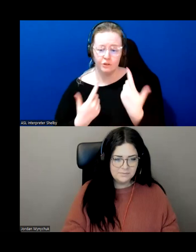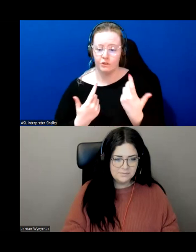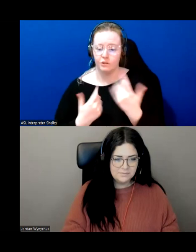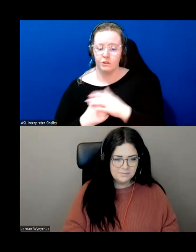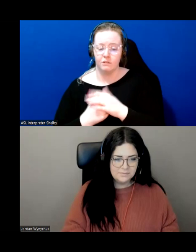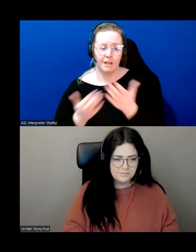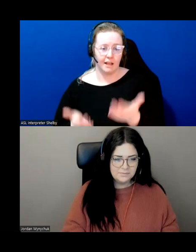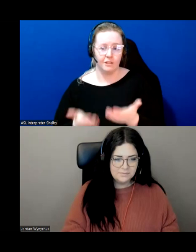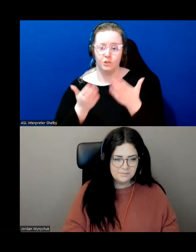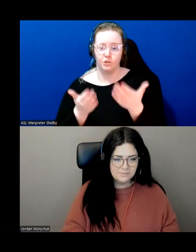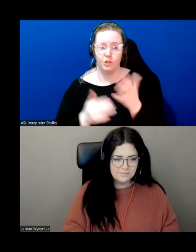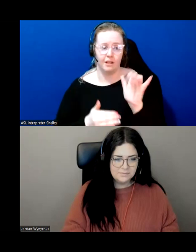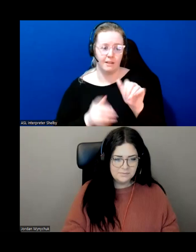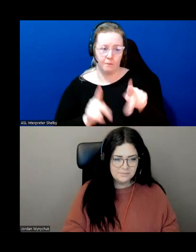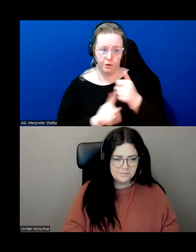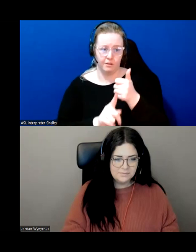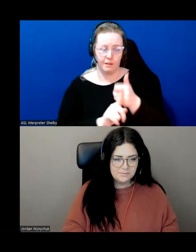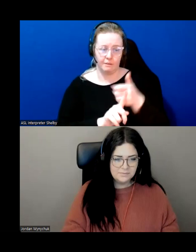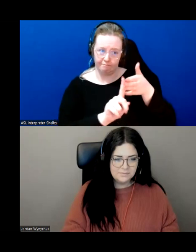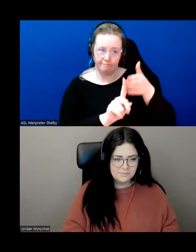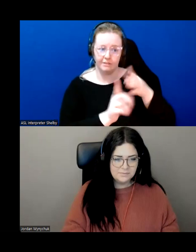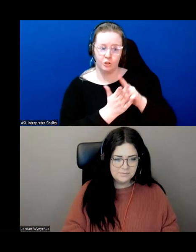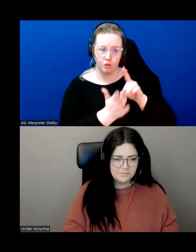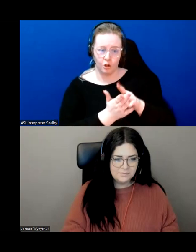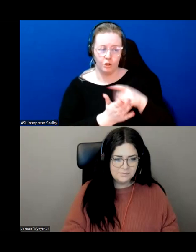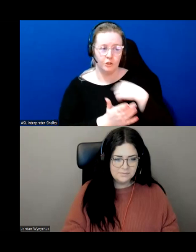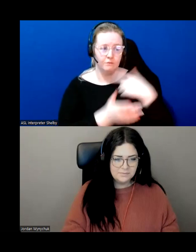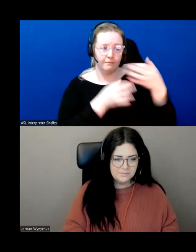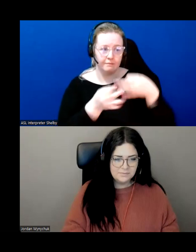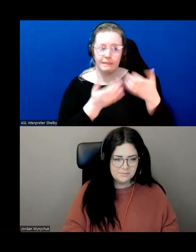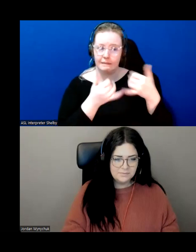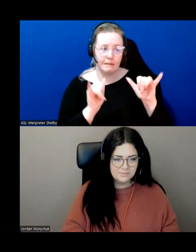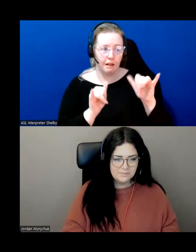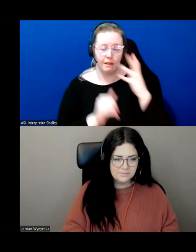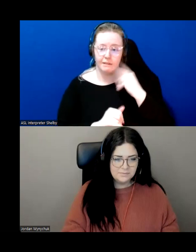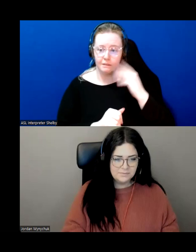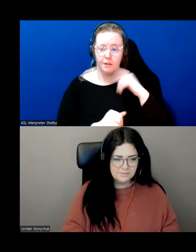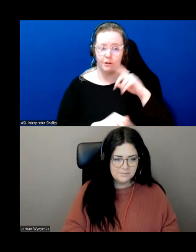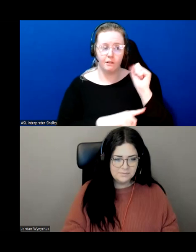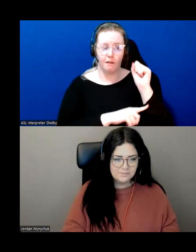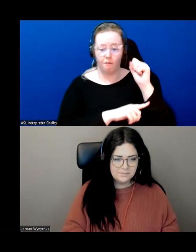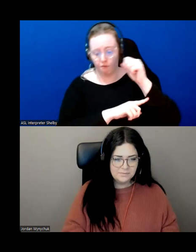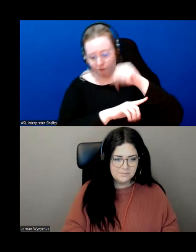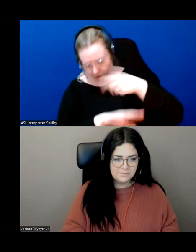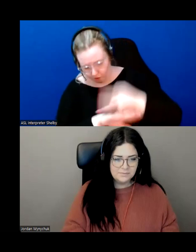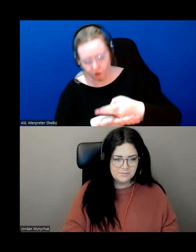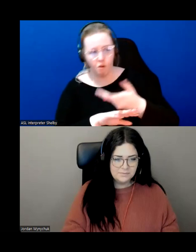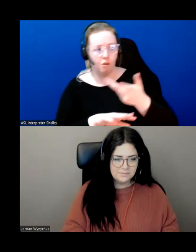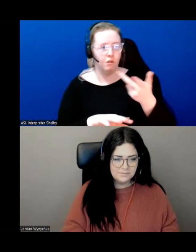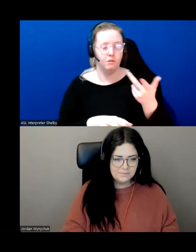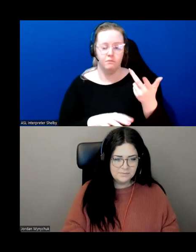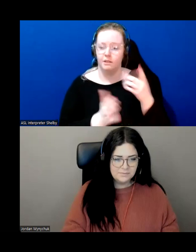just really needs to keep going back to the position saying i'm still having these these episodes where i'm falling when i'm bending over